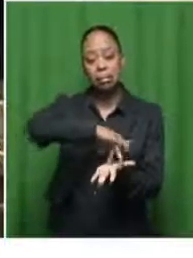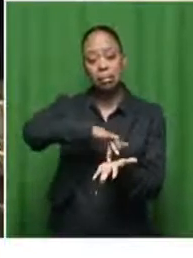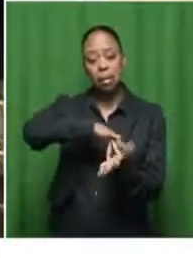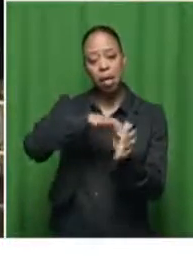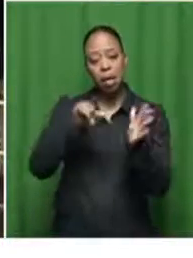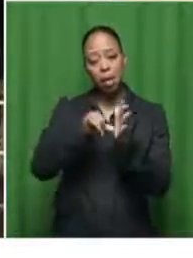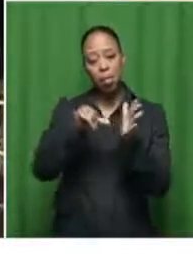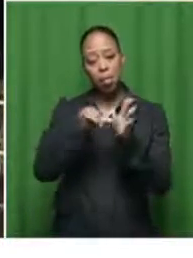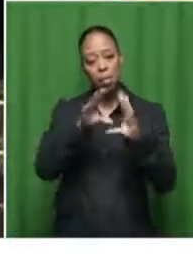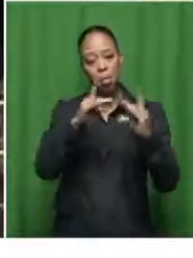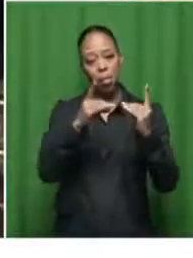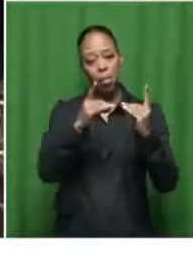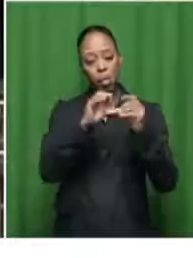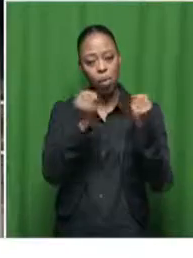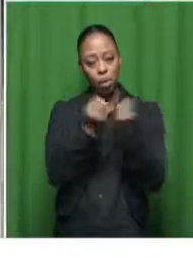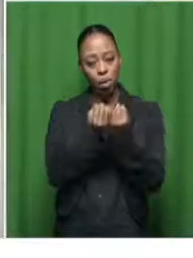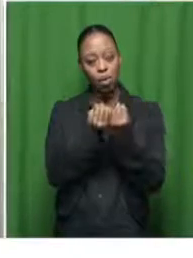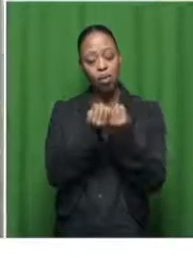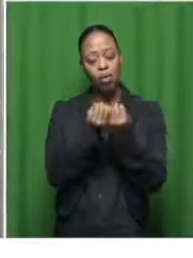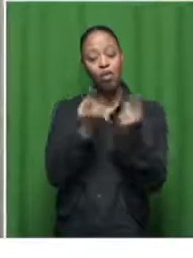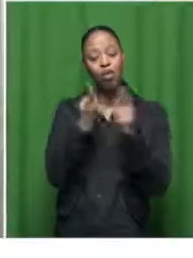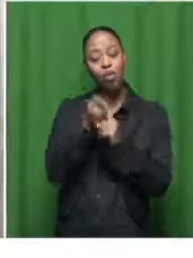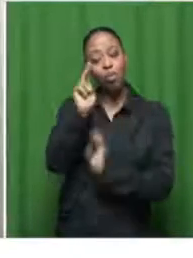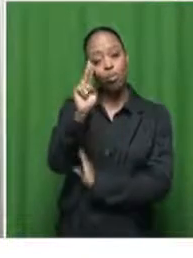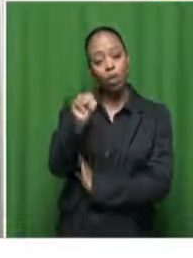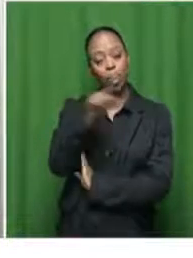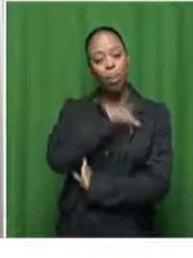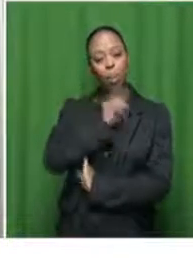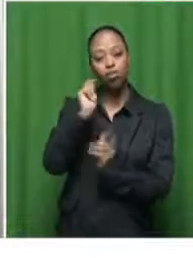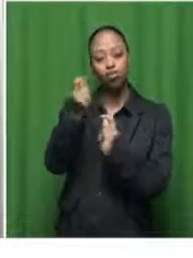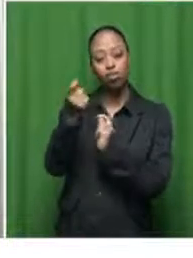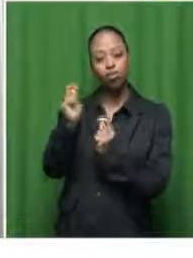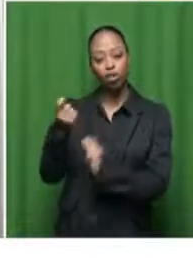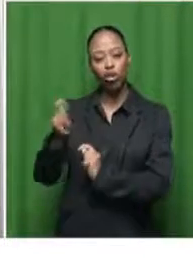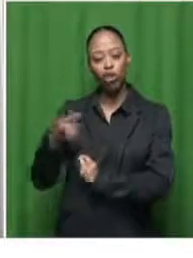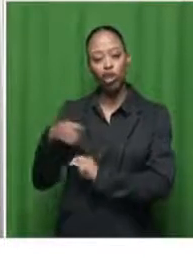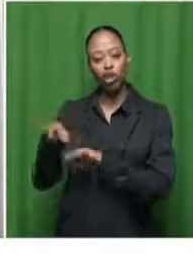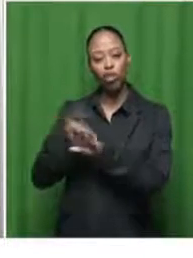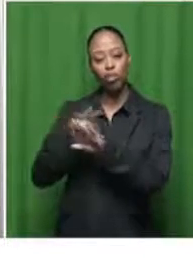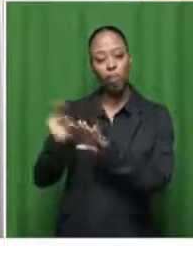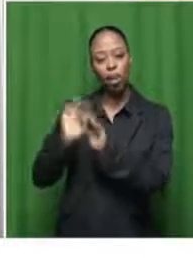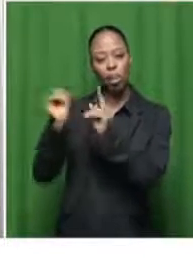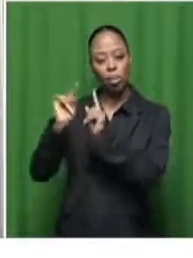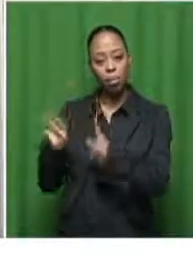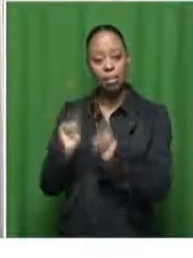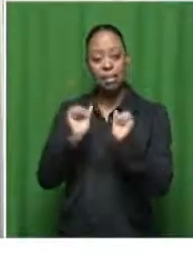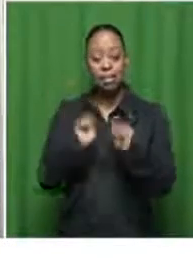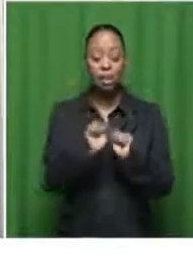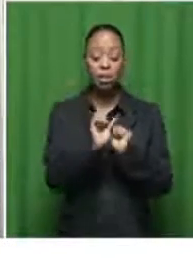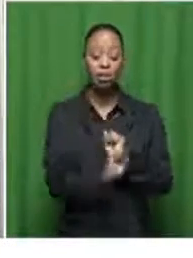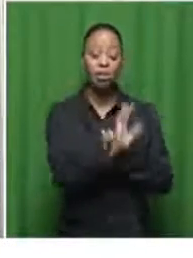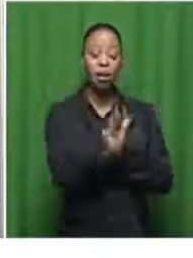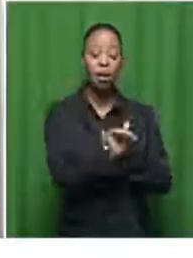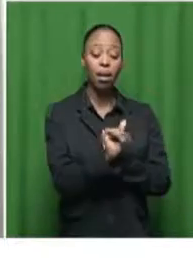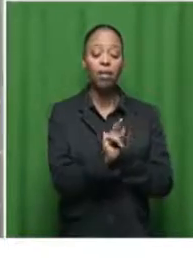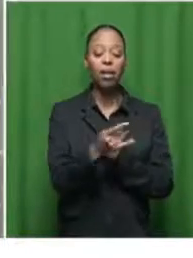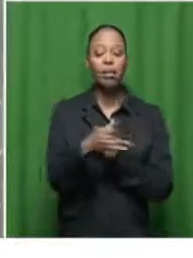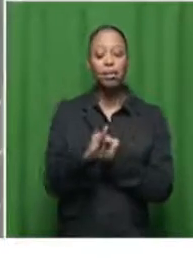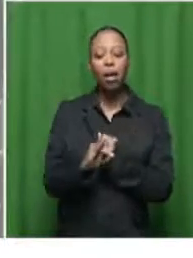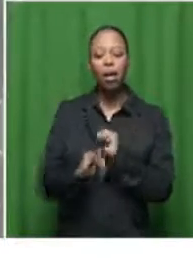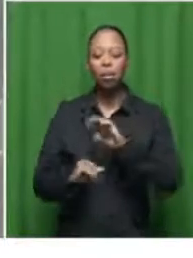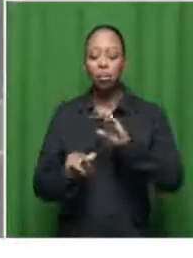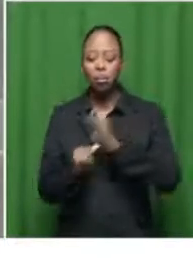the United Nations family in terms of the changing of the special planning we do know with South Africa it's still a fundamental